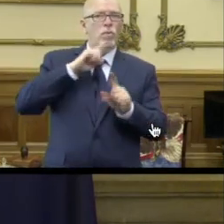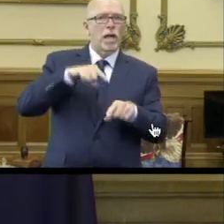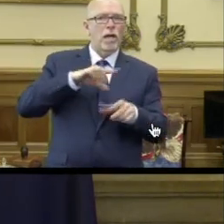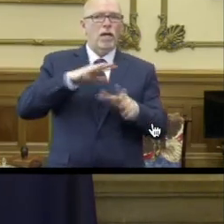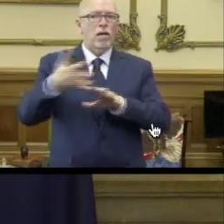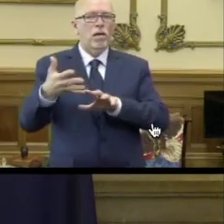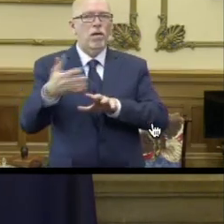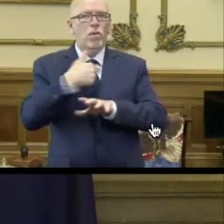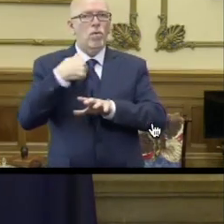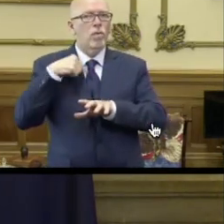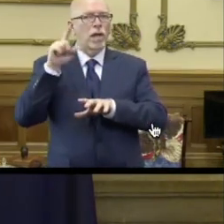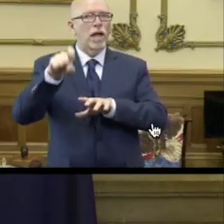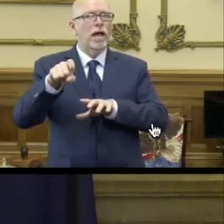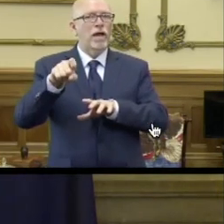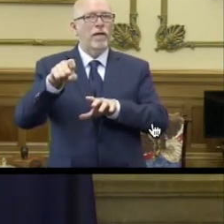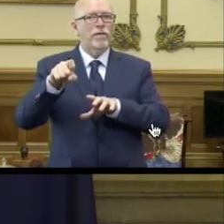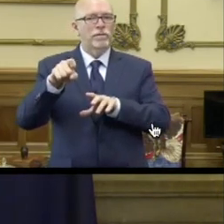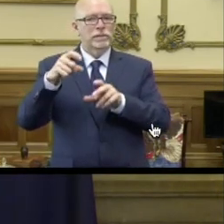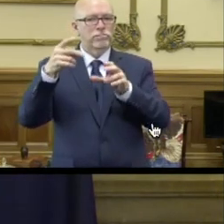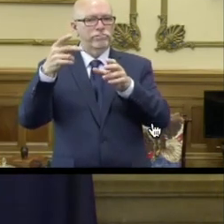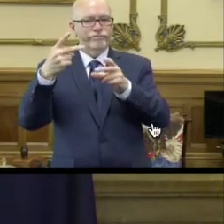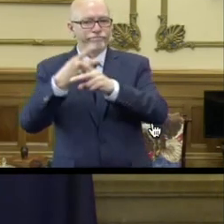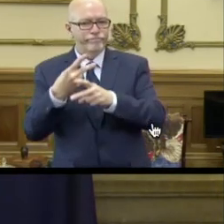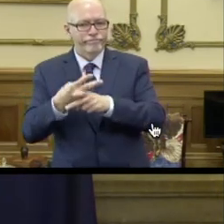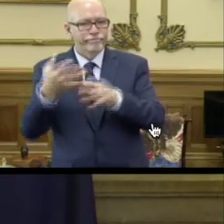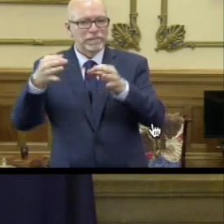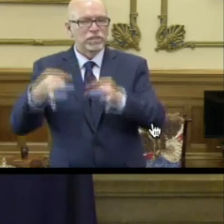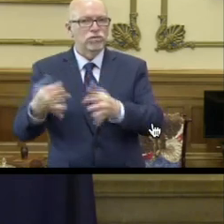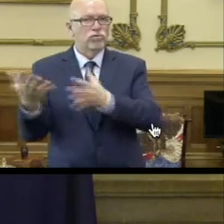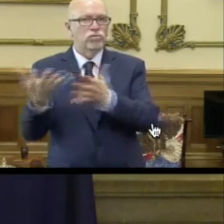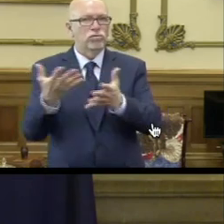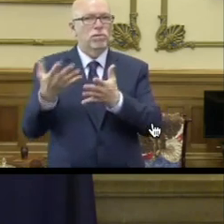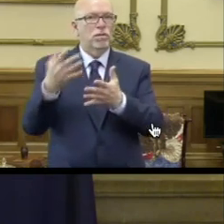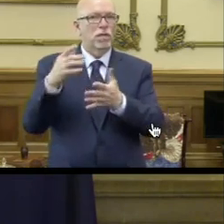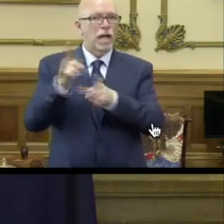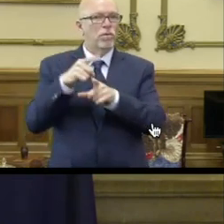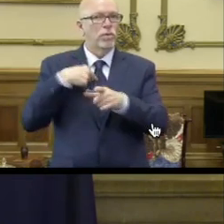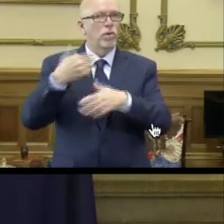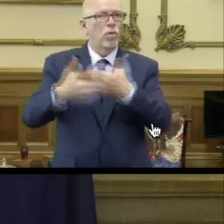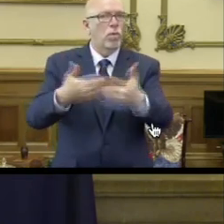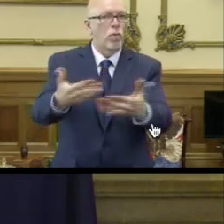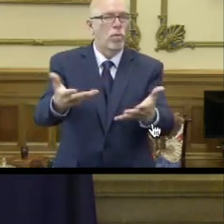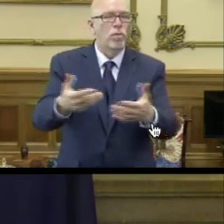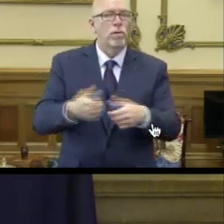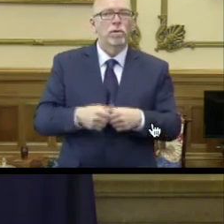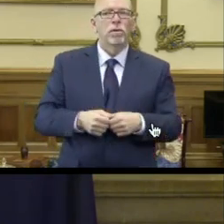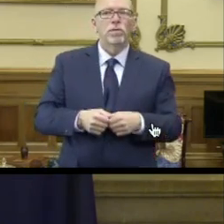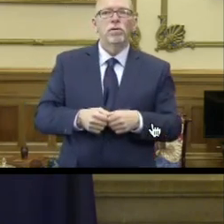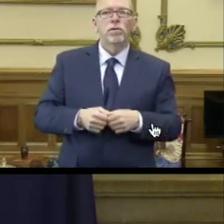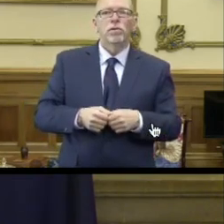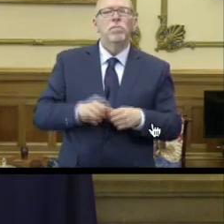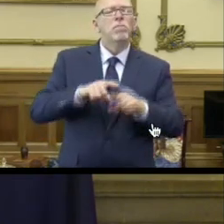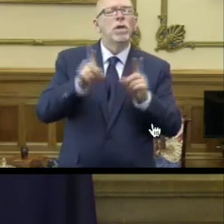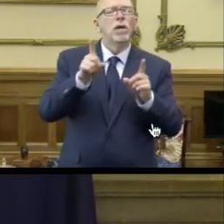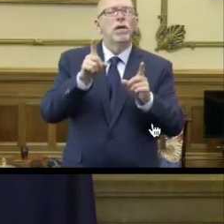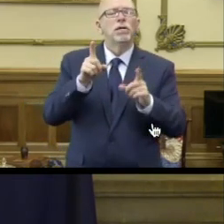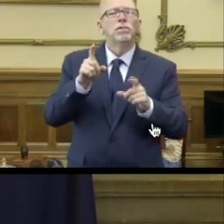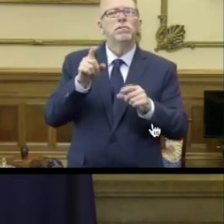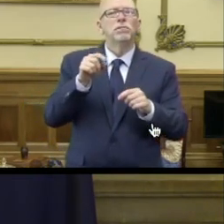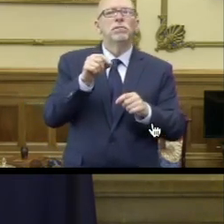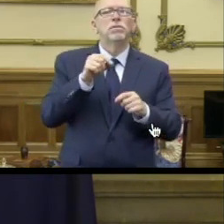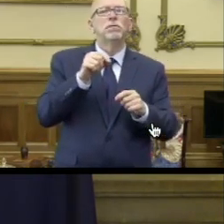then we'll have to factor in those facts as we go forward. But certainly having